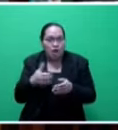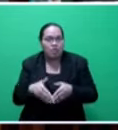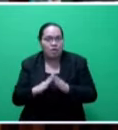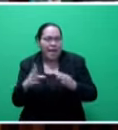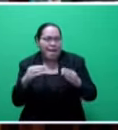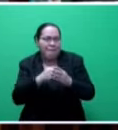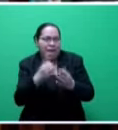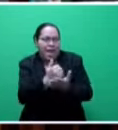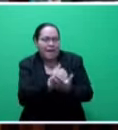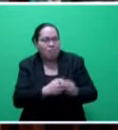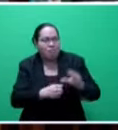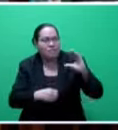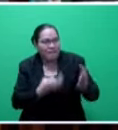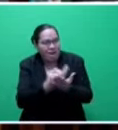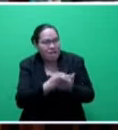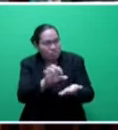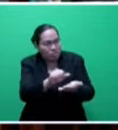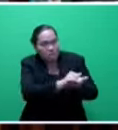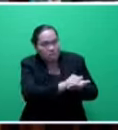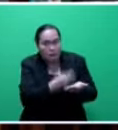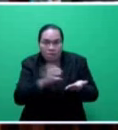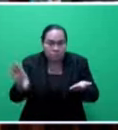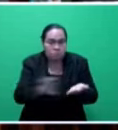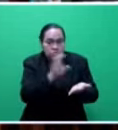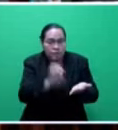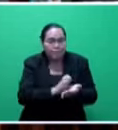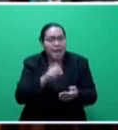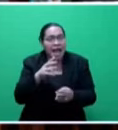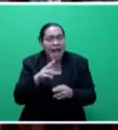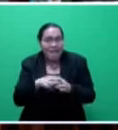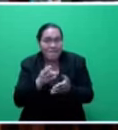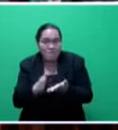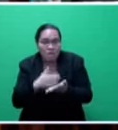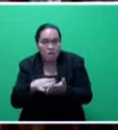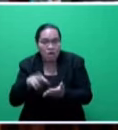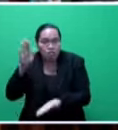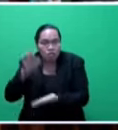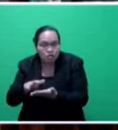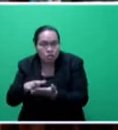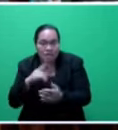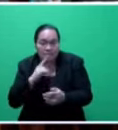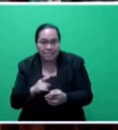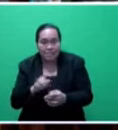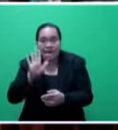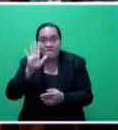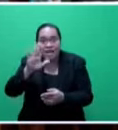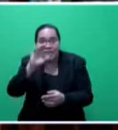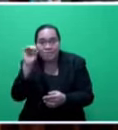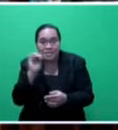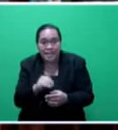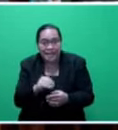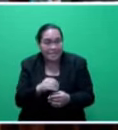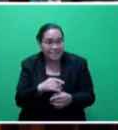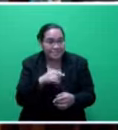reduced the FNPF contribution from 18 to 10 percent, 5 percent for the employer's contribution and the 3 percent,